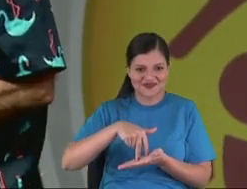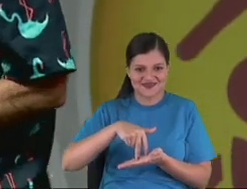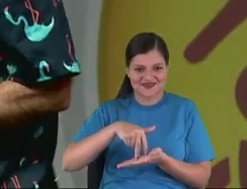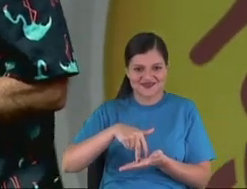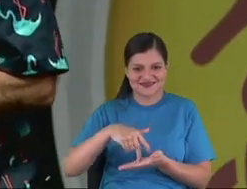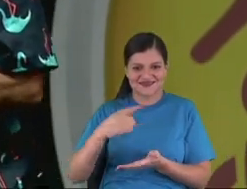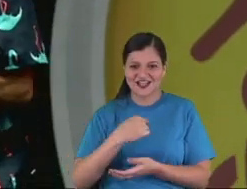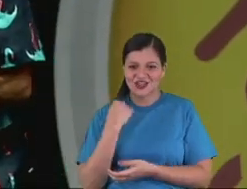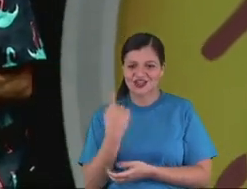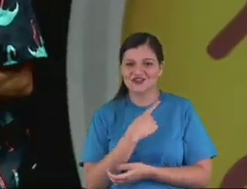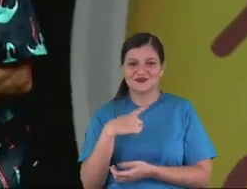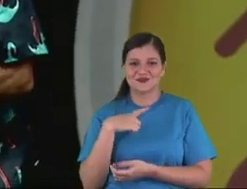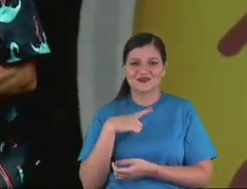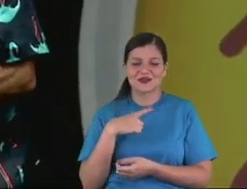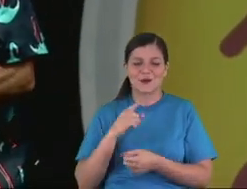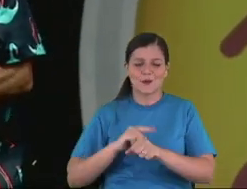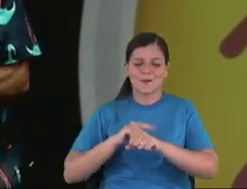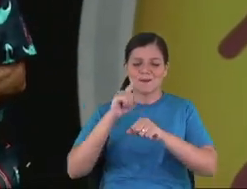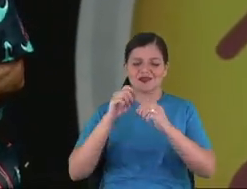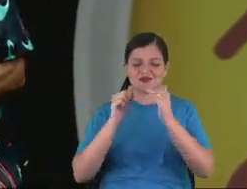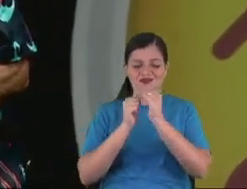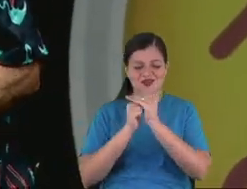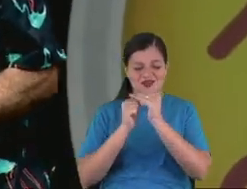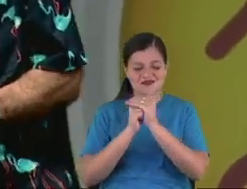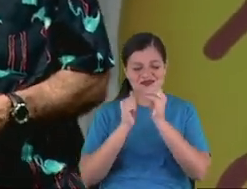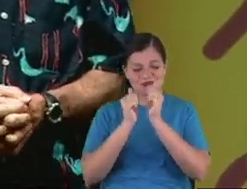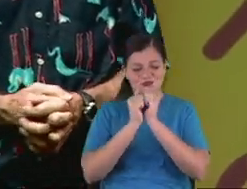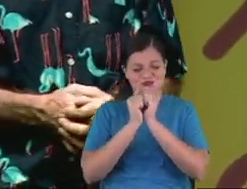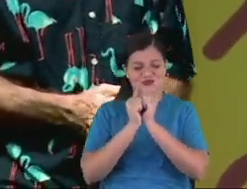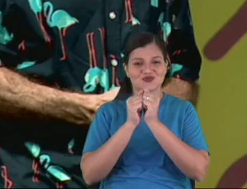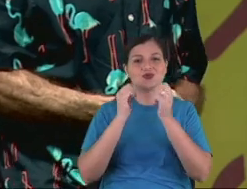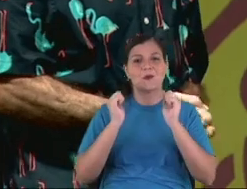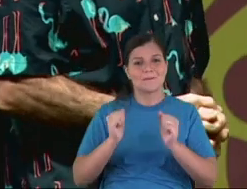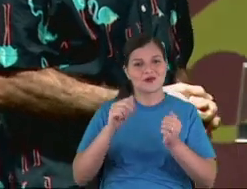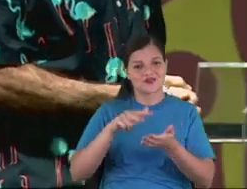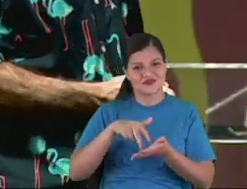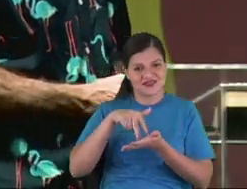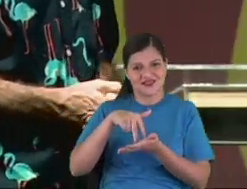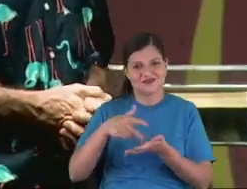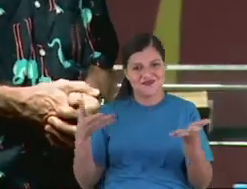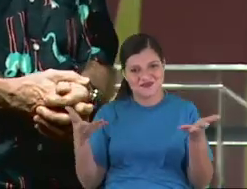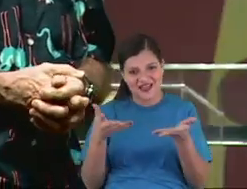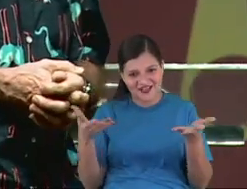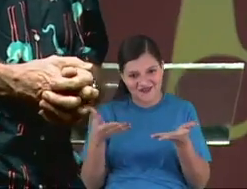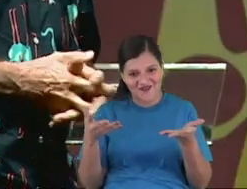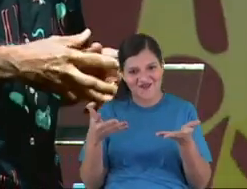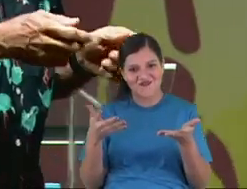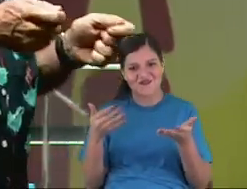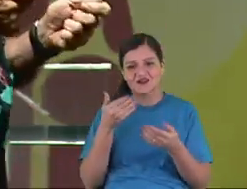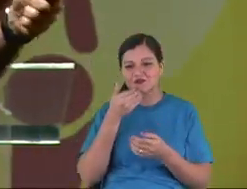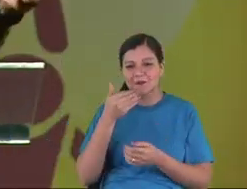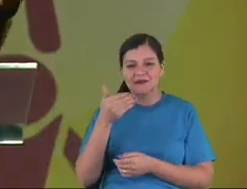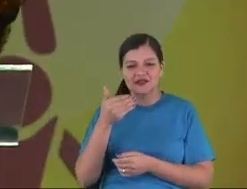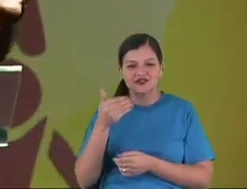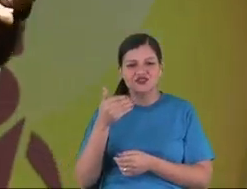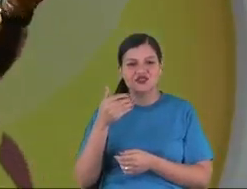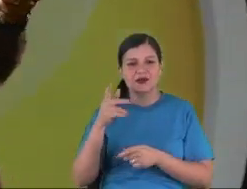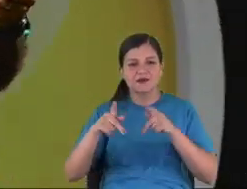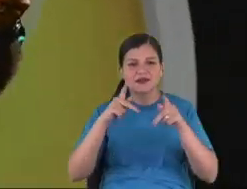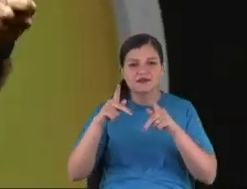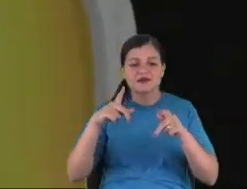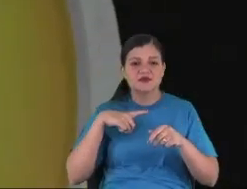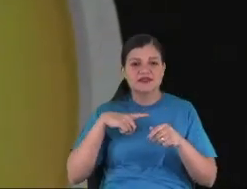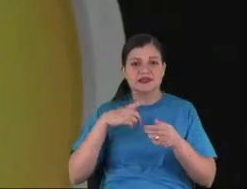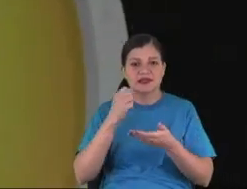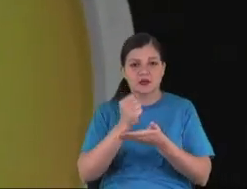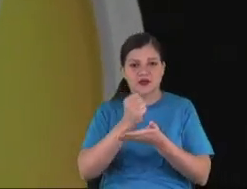We are going to have a moment of prayer. In this moment, if you have